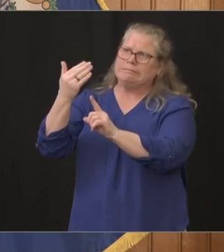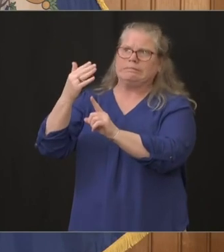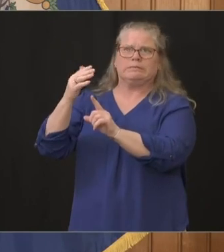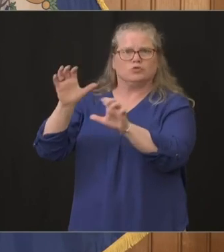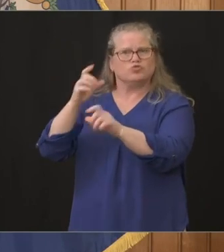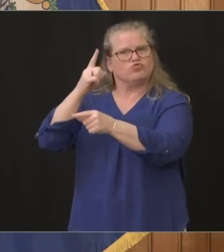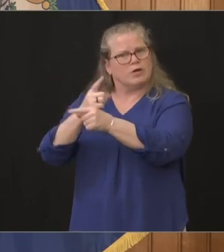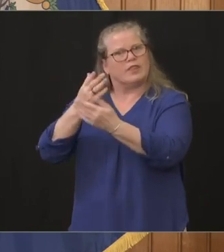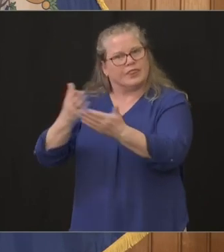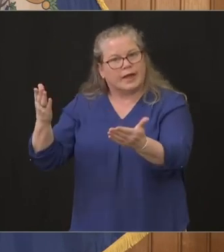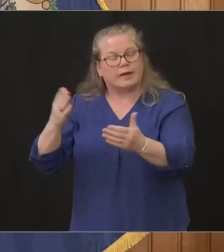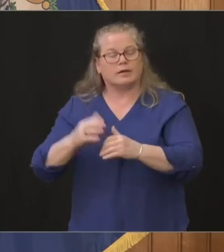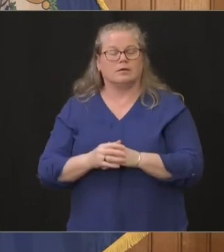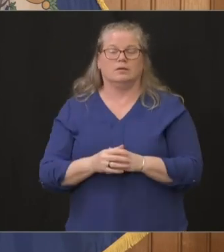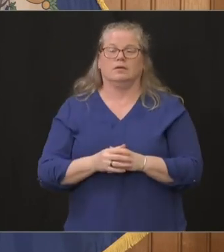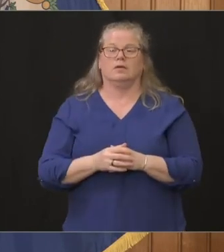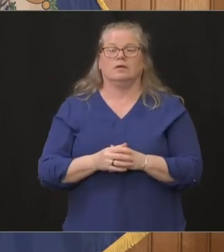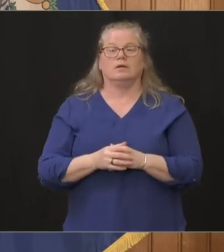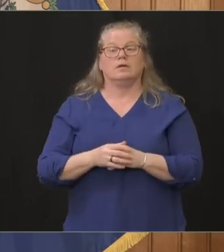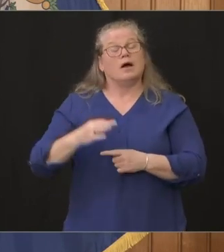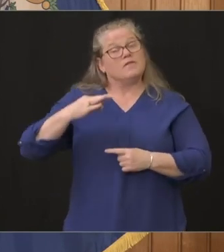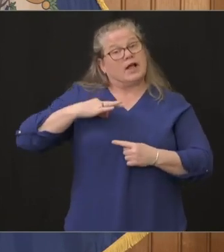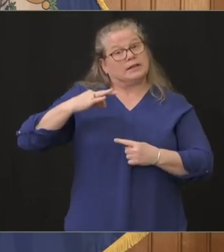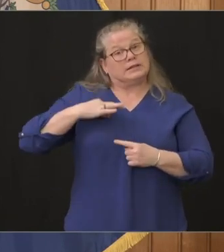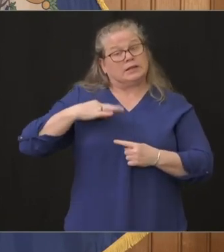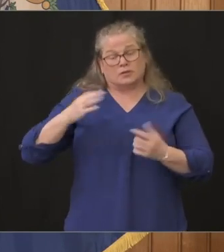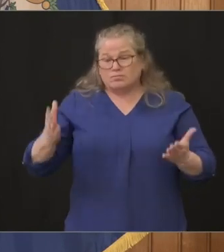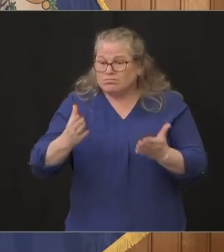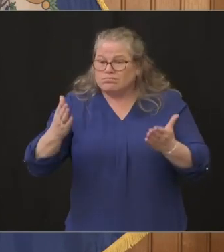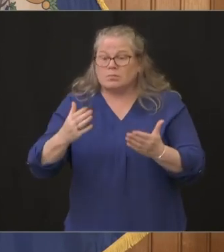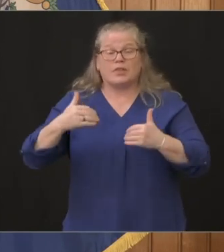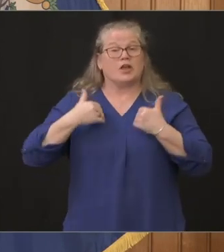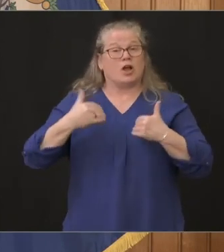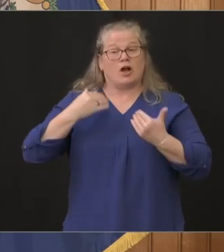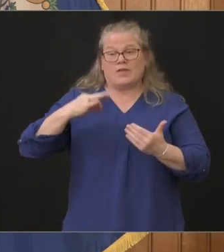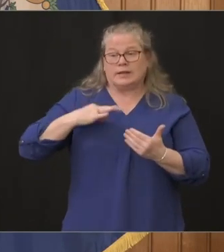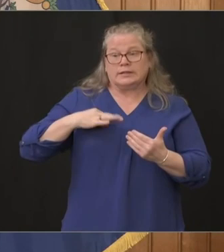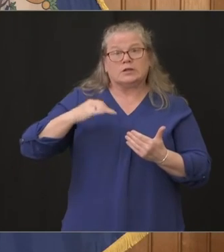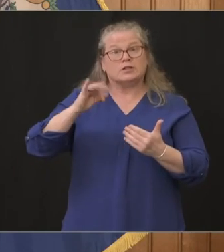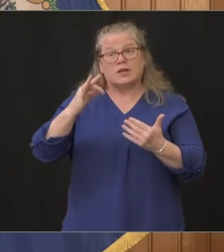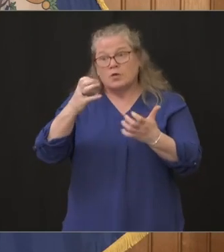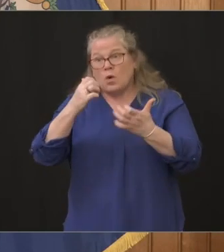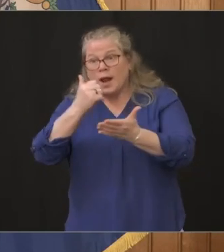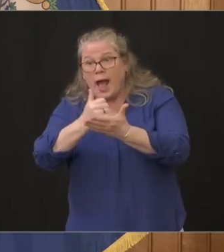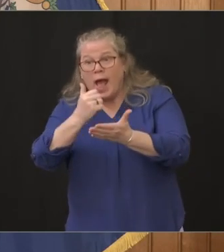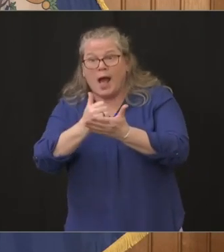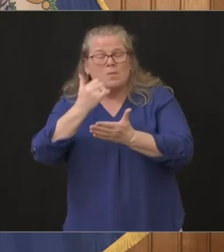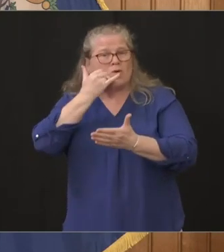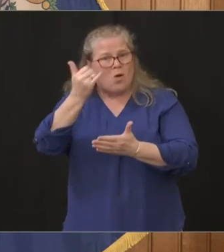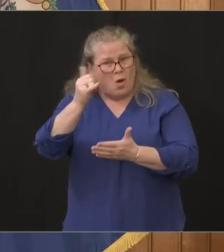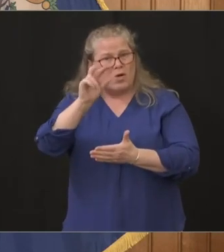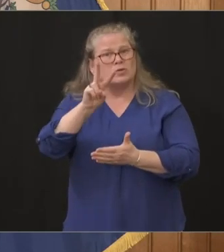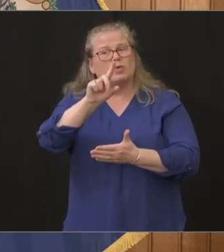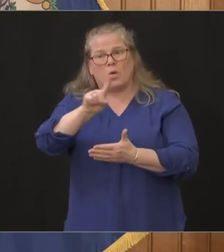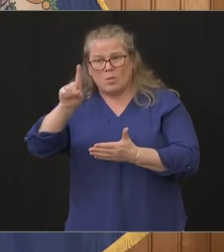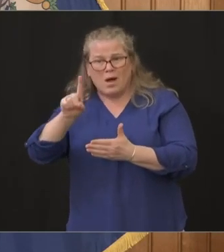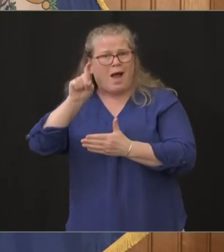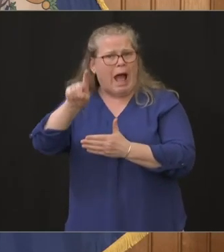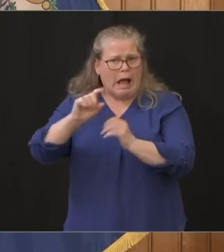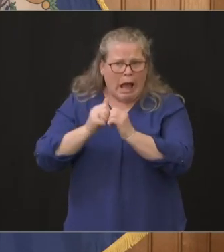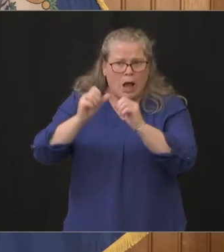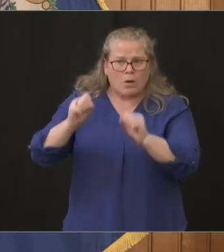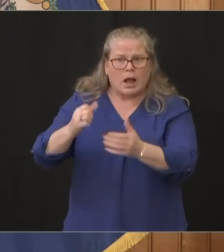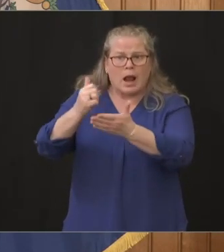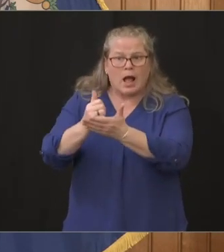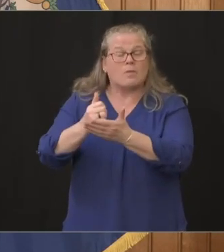volunteers those that can help in a whole variety of ways you go to 211 we've had over I believe now over a thousand